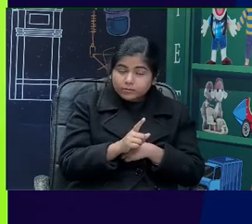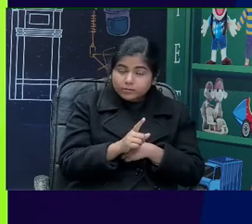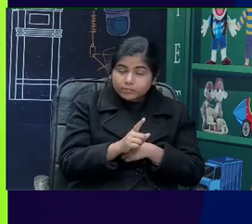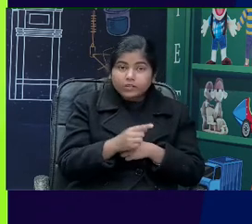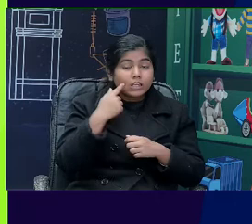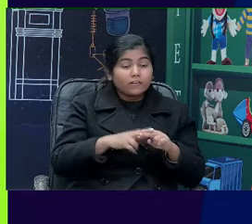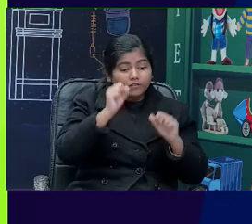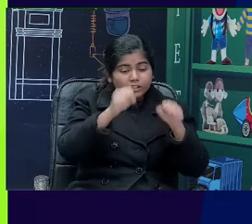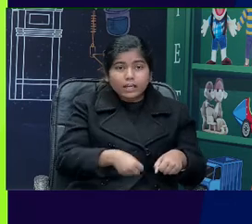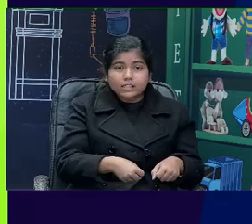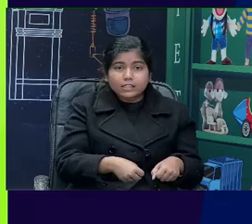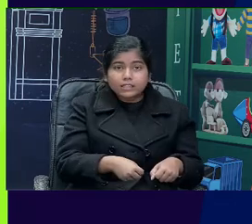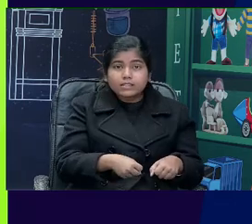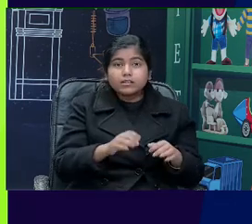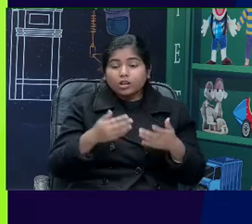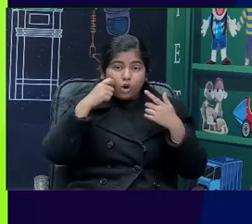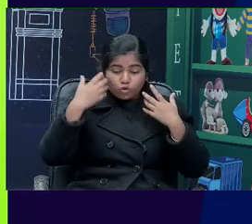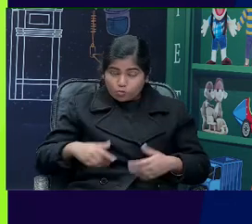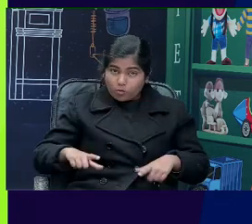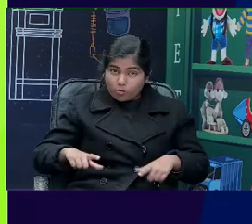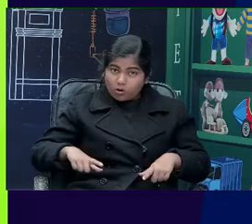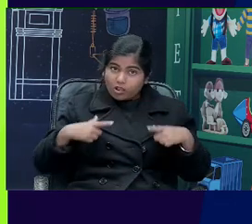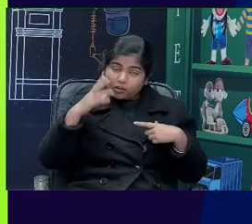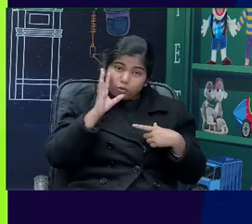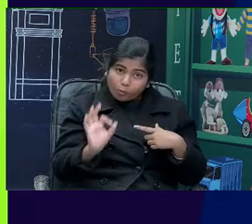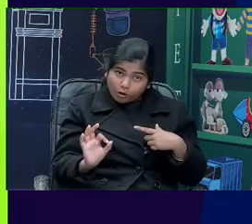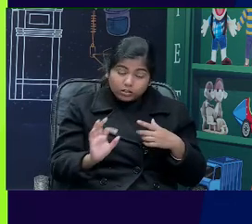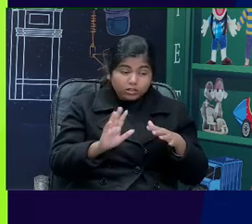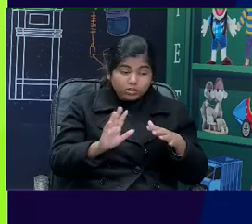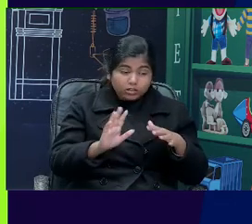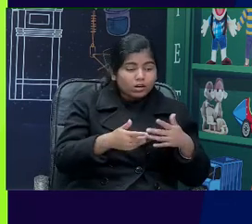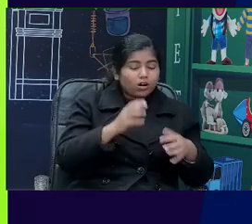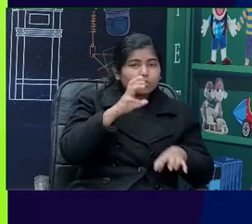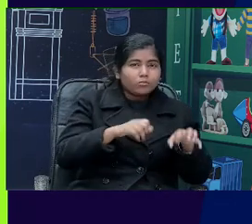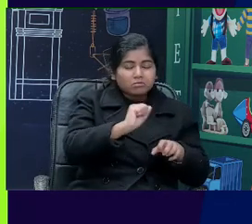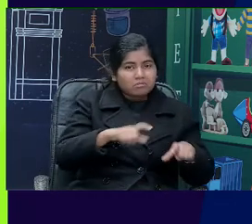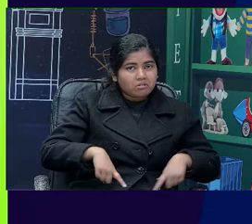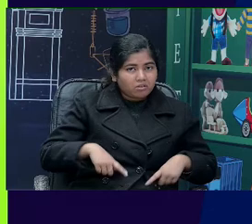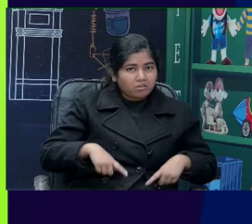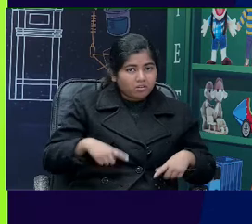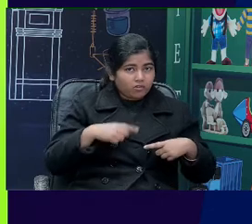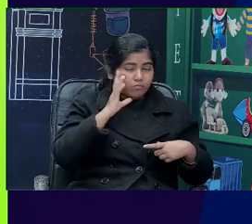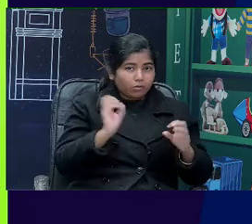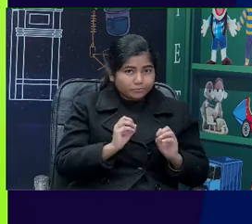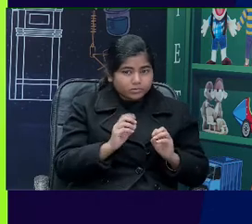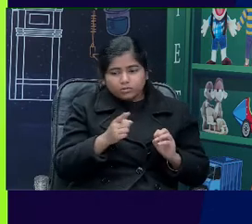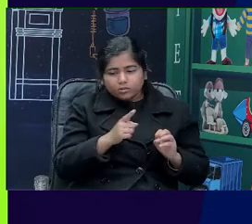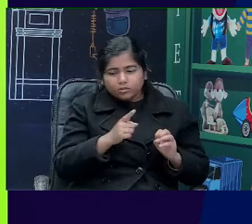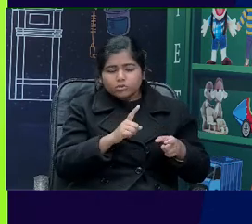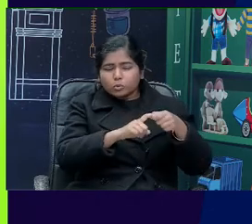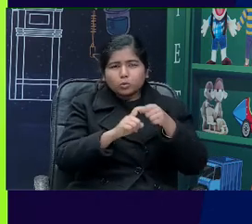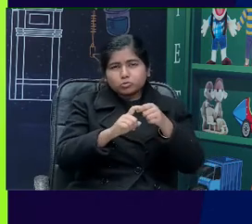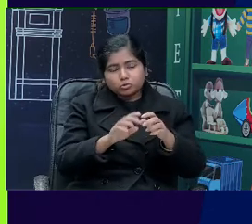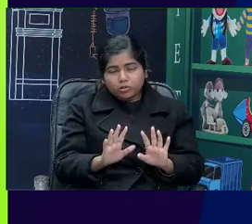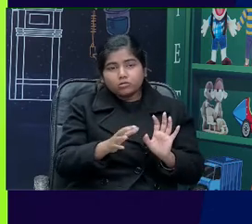then why, you know, is a human life more precious than an animal life? So, all of those questions, you know, I think go into it. And those can be